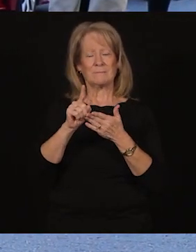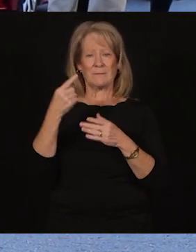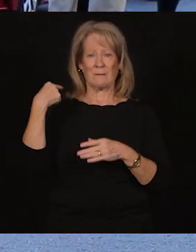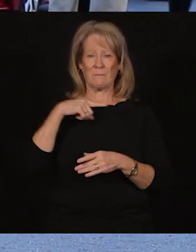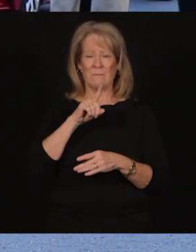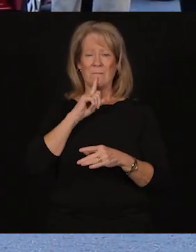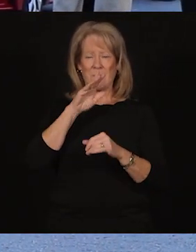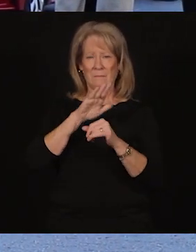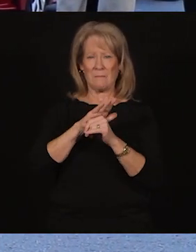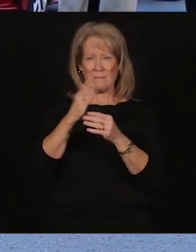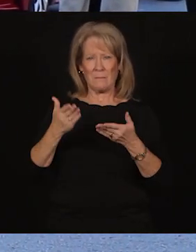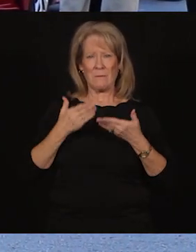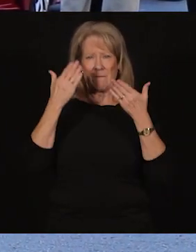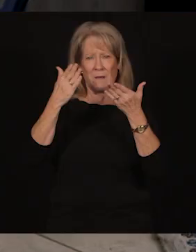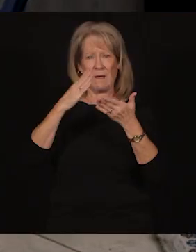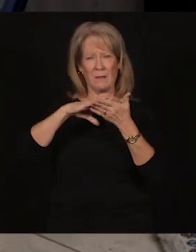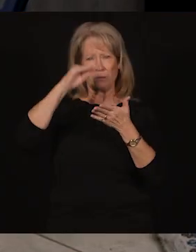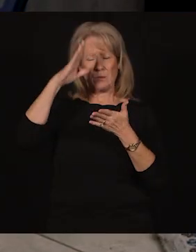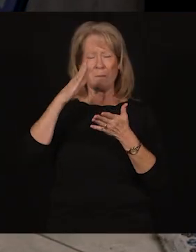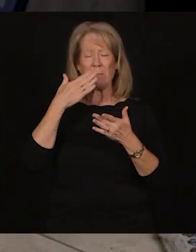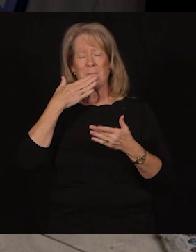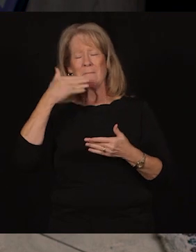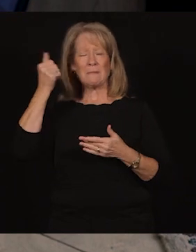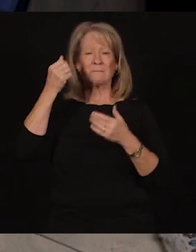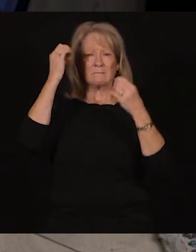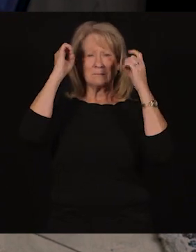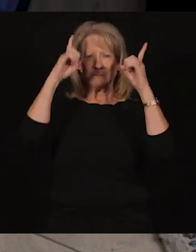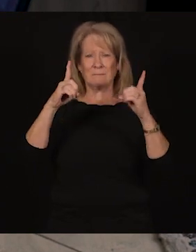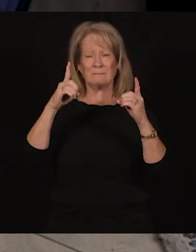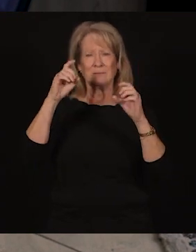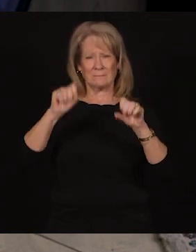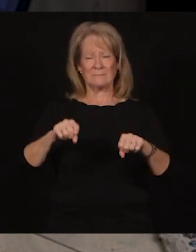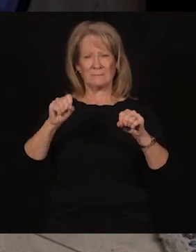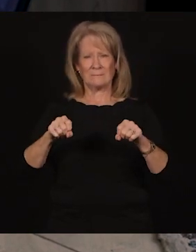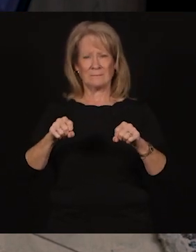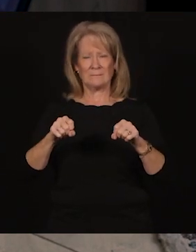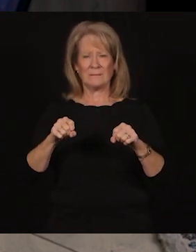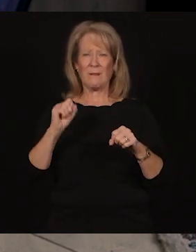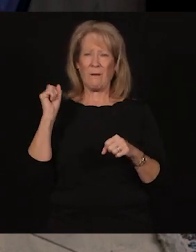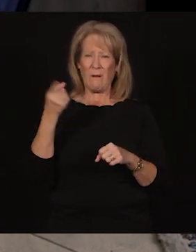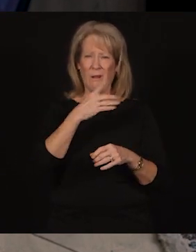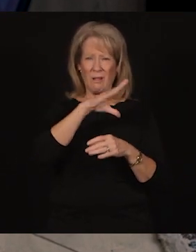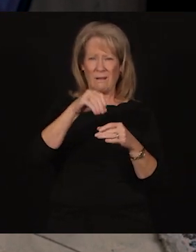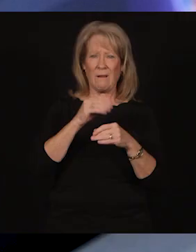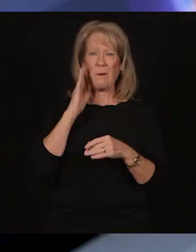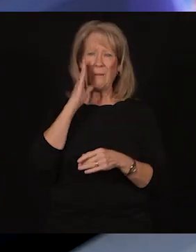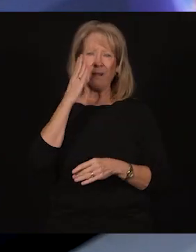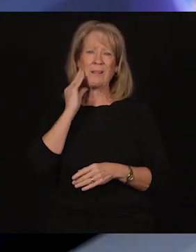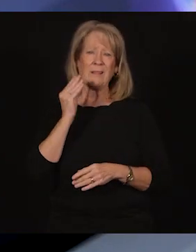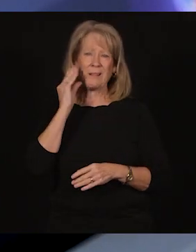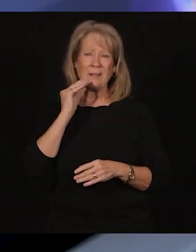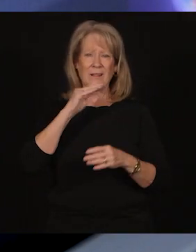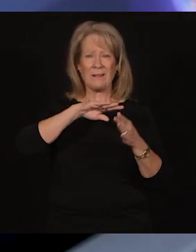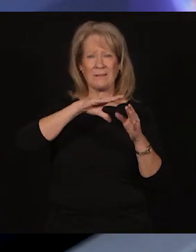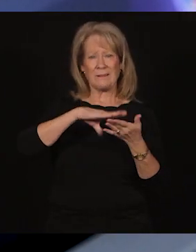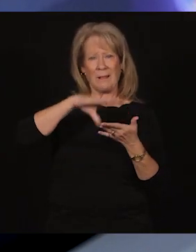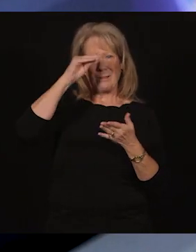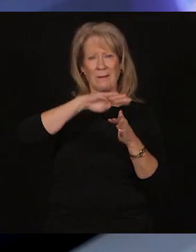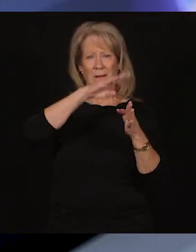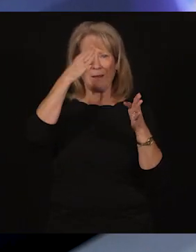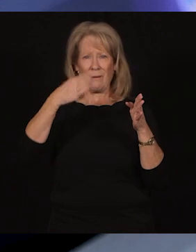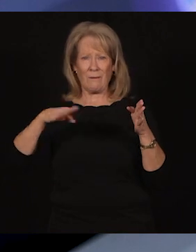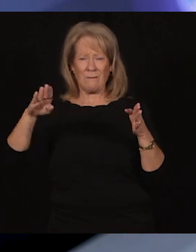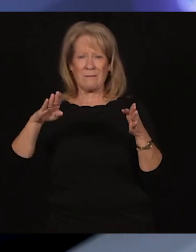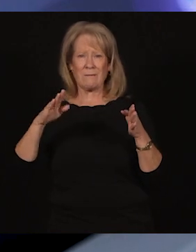providing our students the best education possible. There will be a learning curve for all involved, and we will all